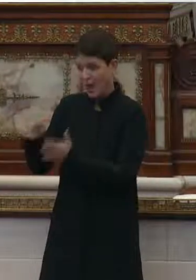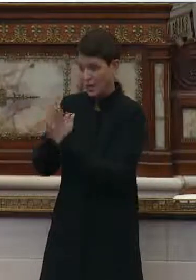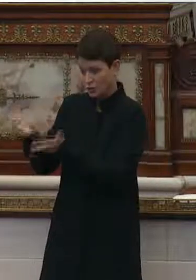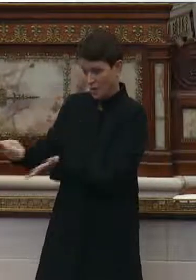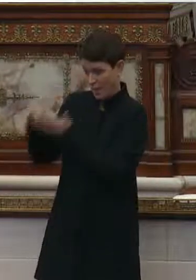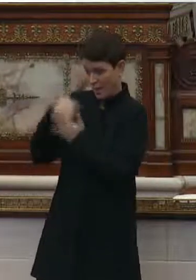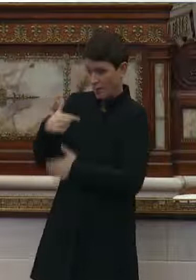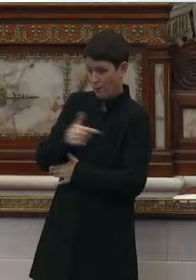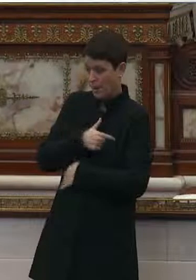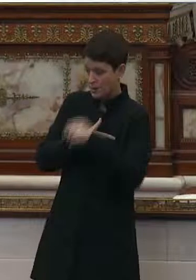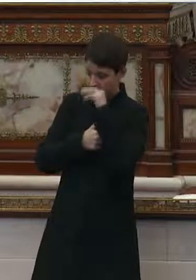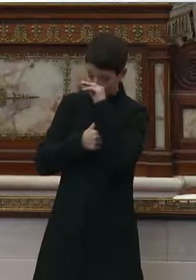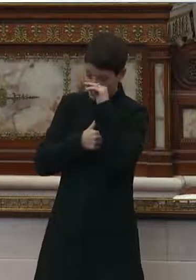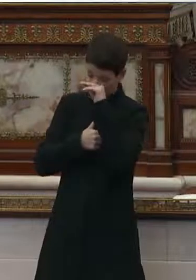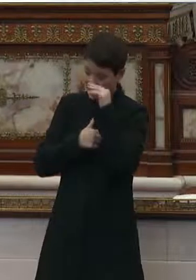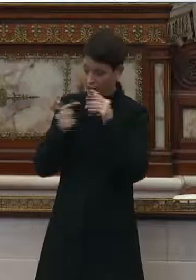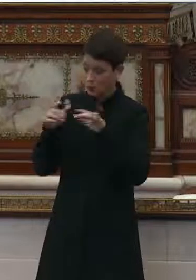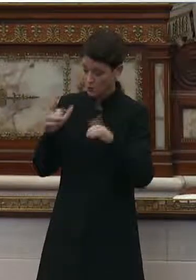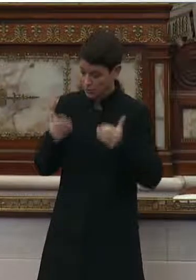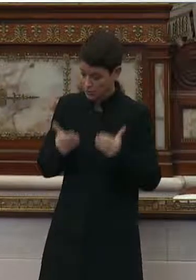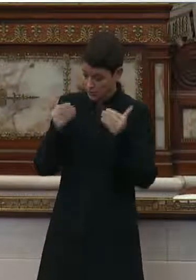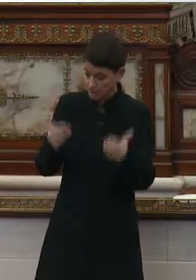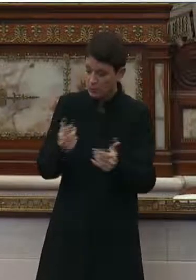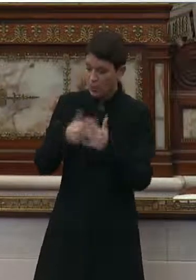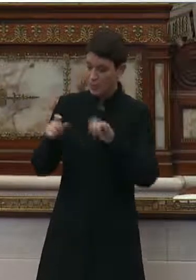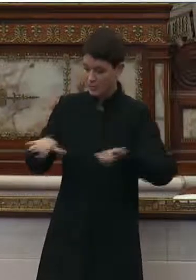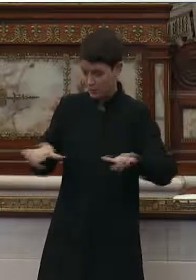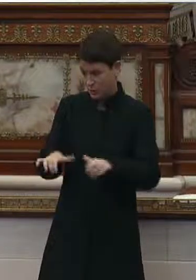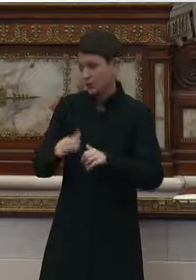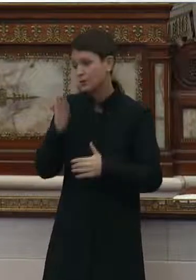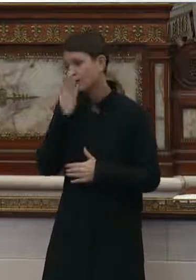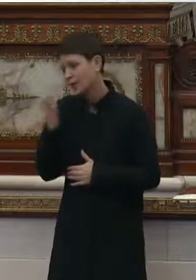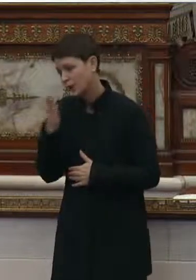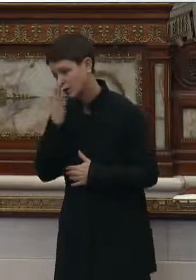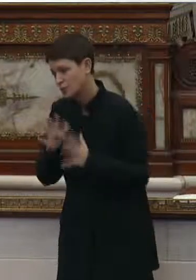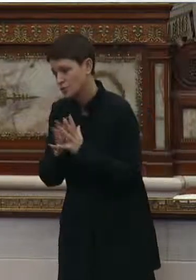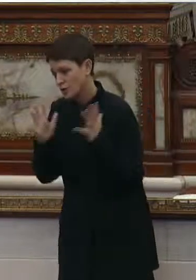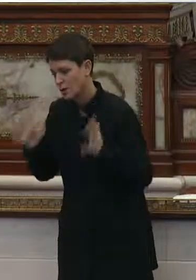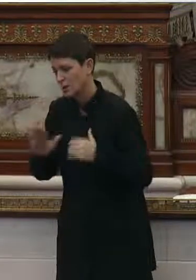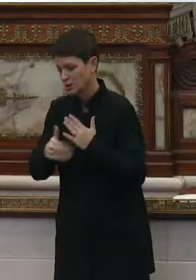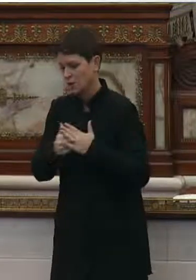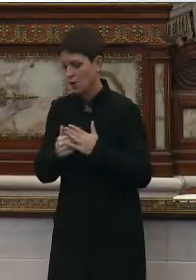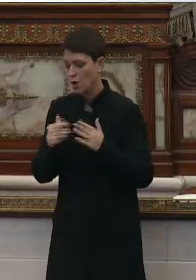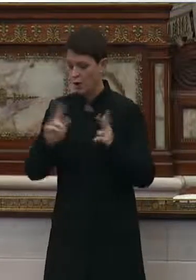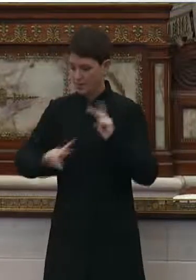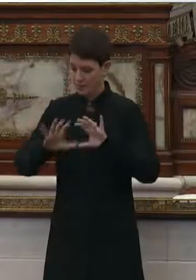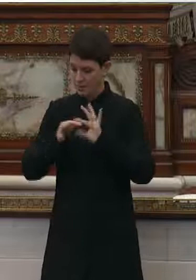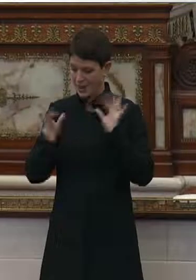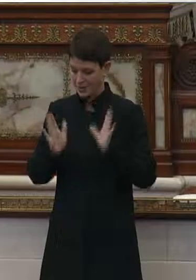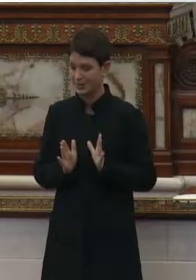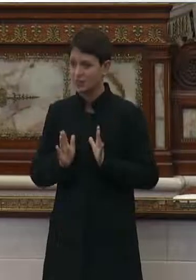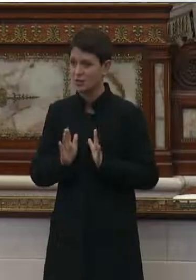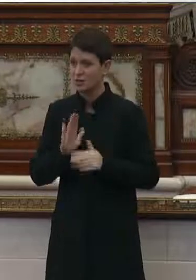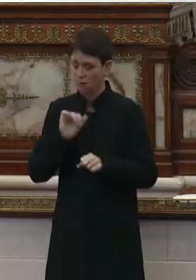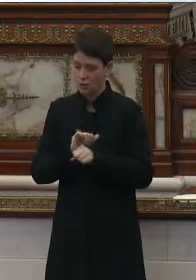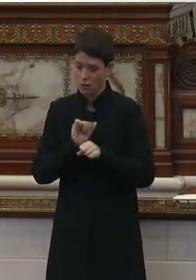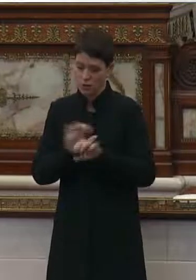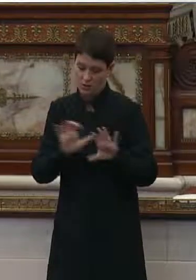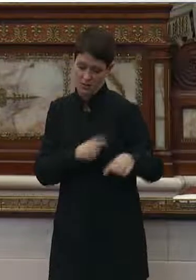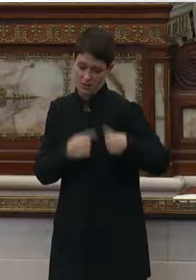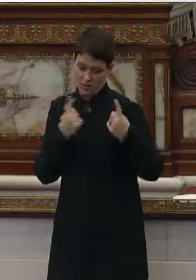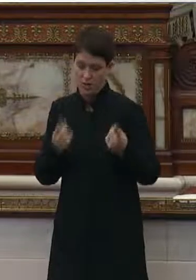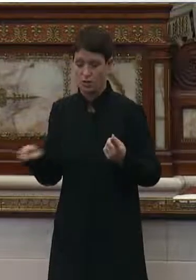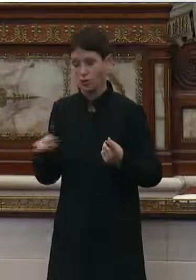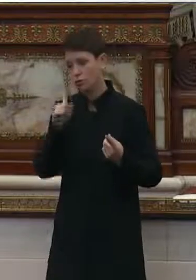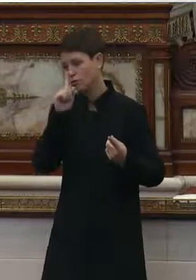in terms of moving forward and what needs to be done. So I really thank you and all of the panelists for all of the work that you all are doing. You